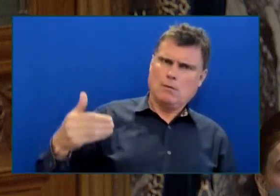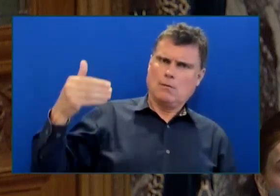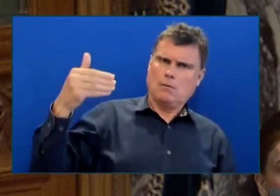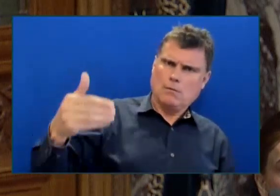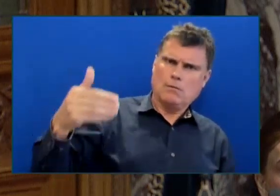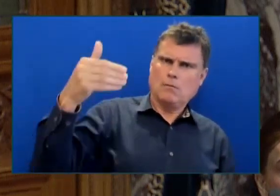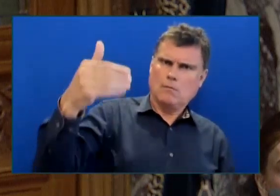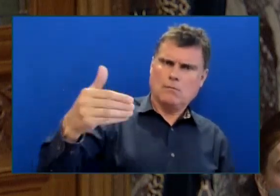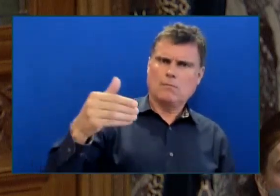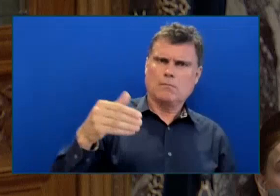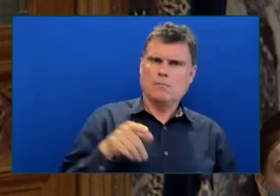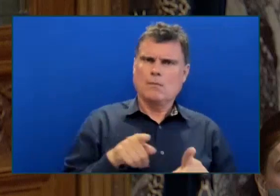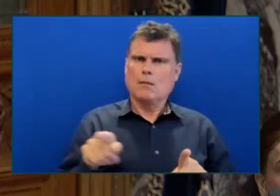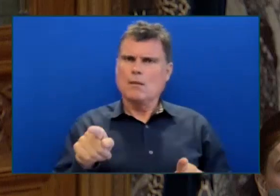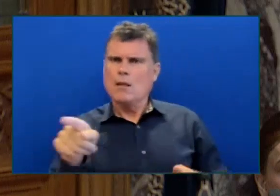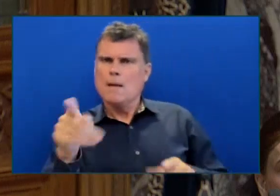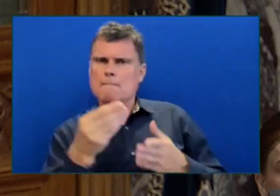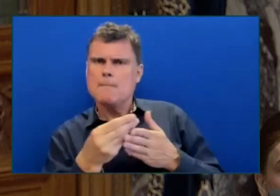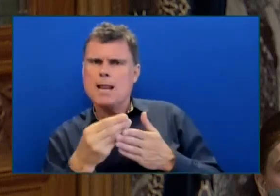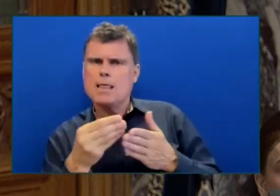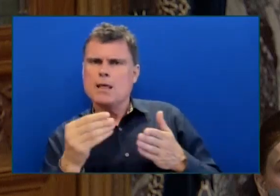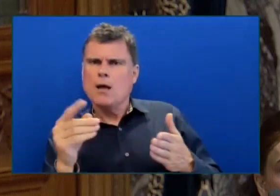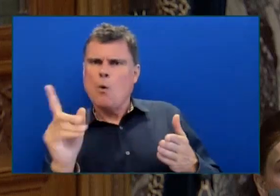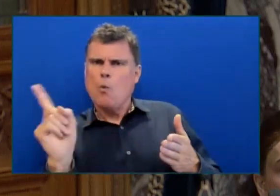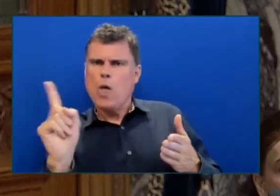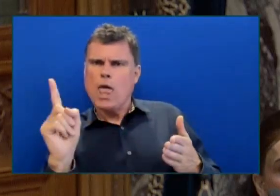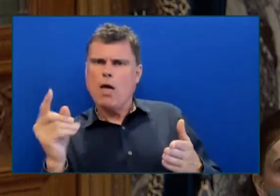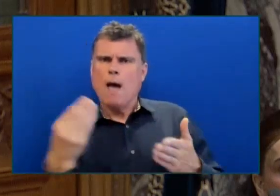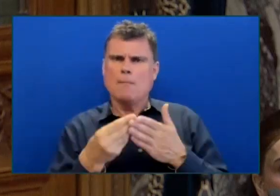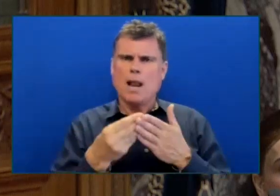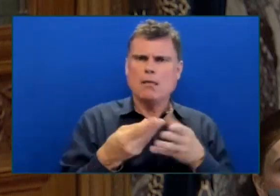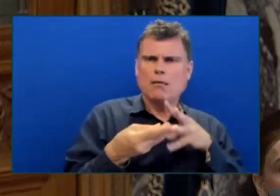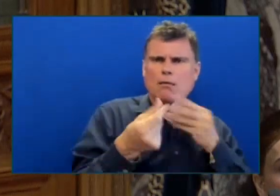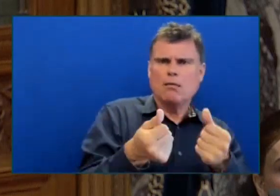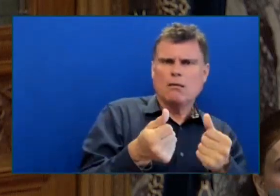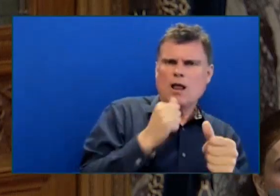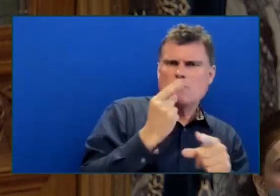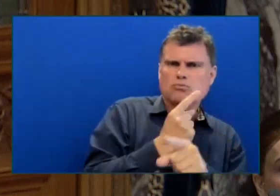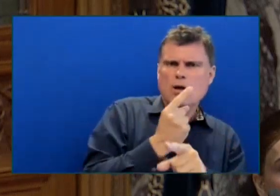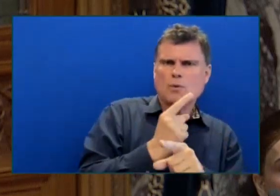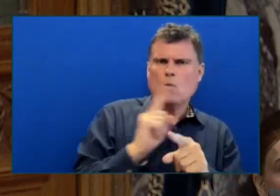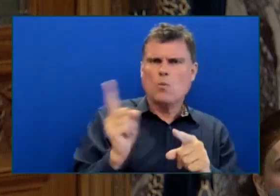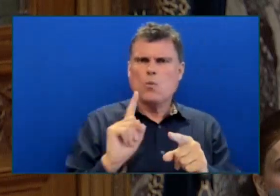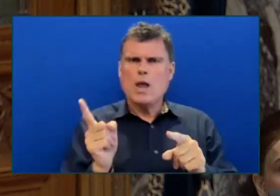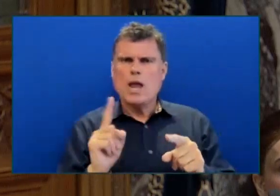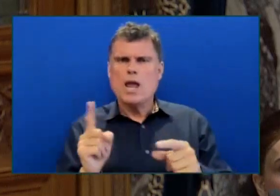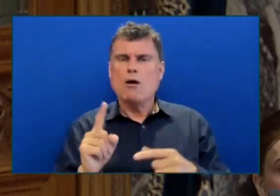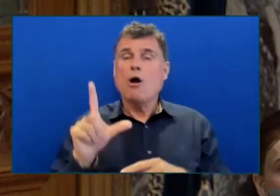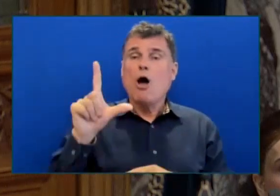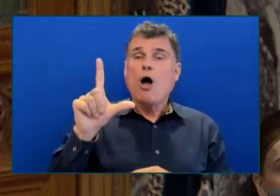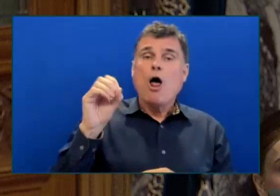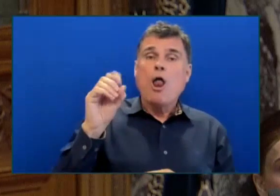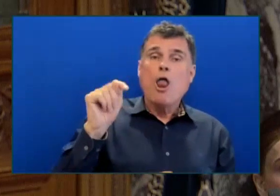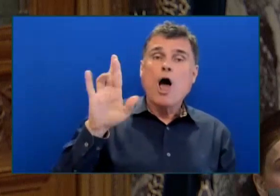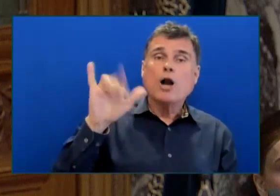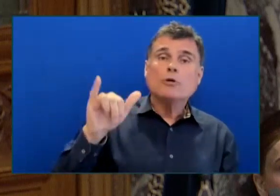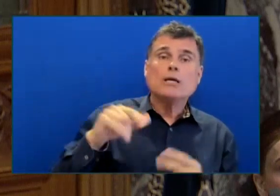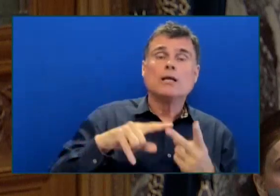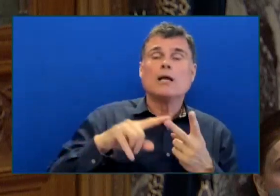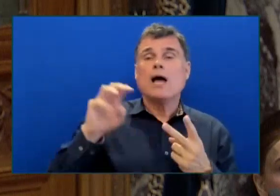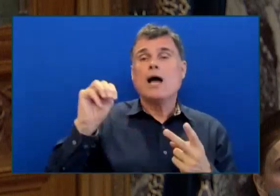reliance To real estate To lottery operations To MCFD Through you, hon. Speaker To the Premier